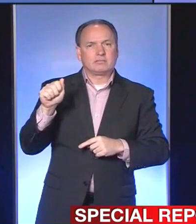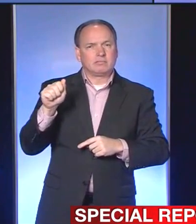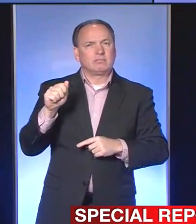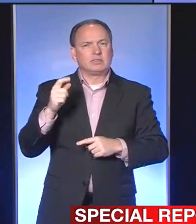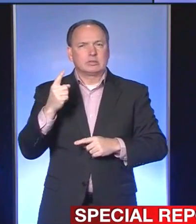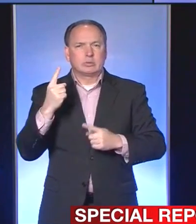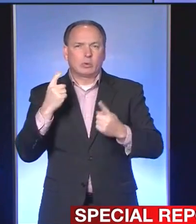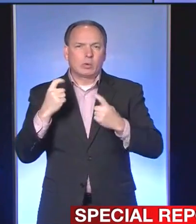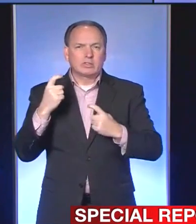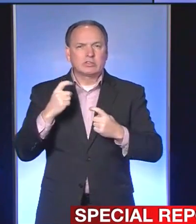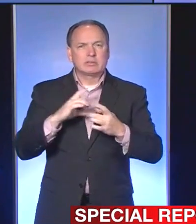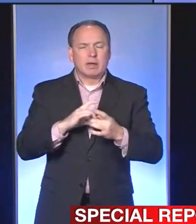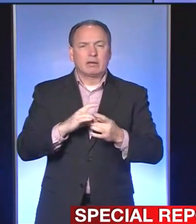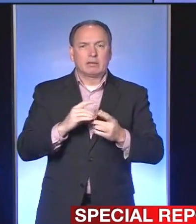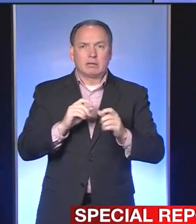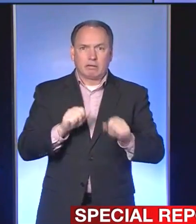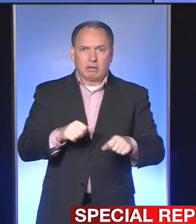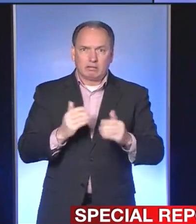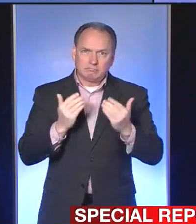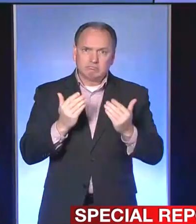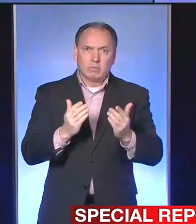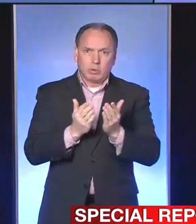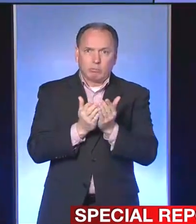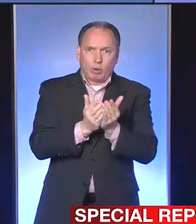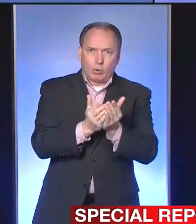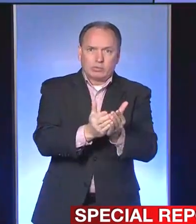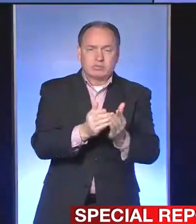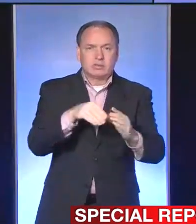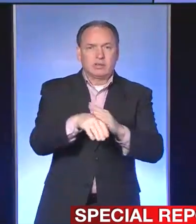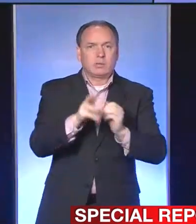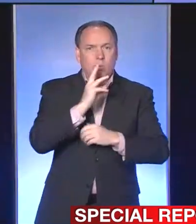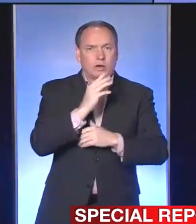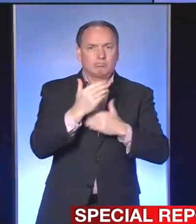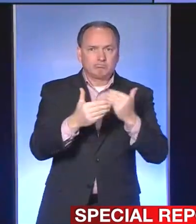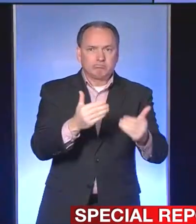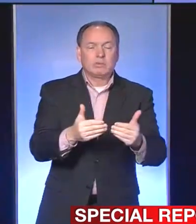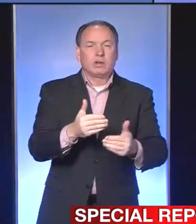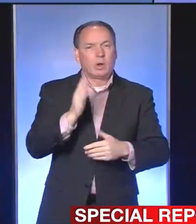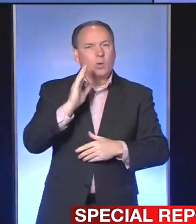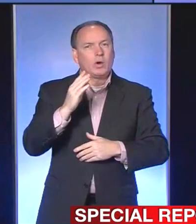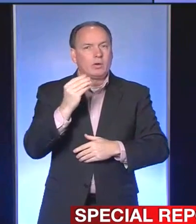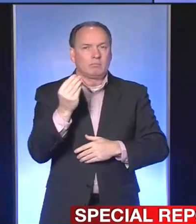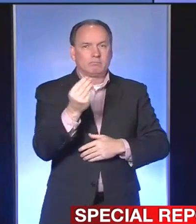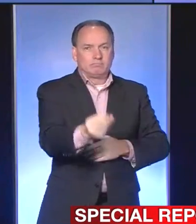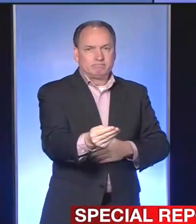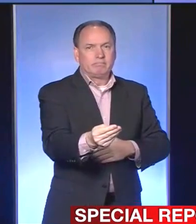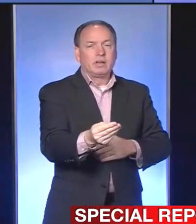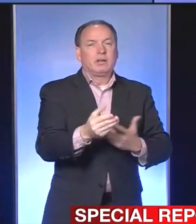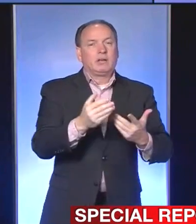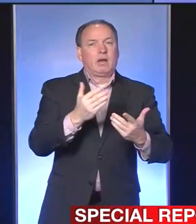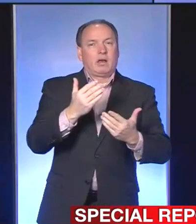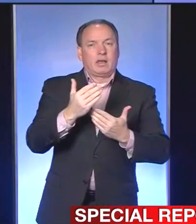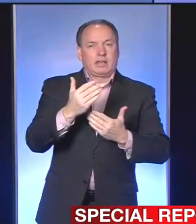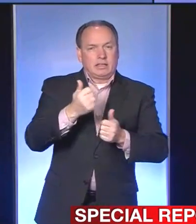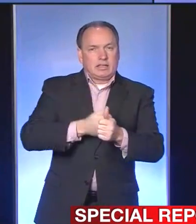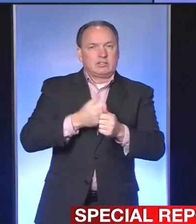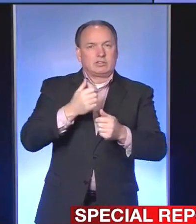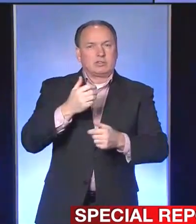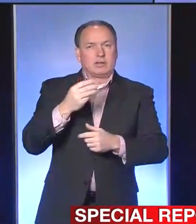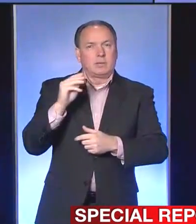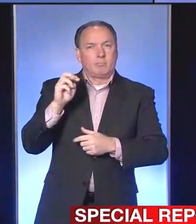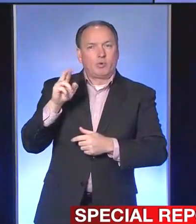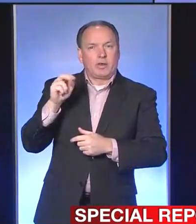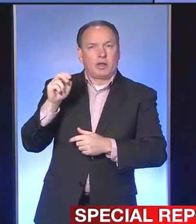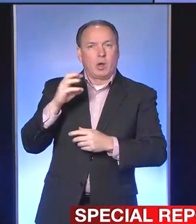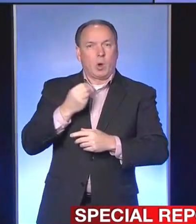being able to get their boats in the water and such. Guidance will be hand-delivered to each marina owner regarding